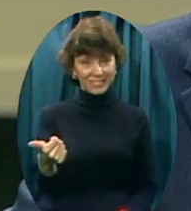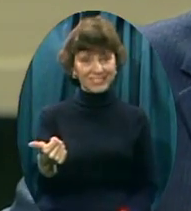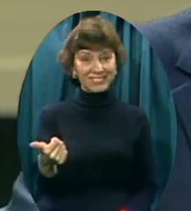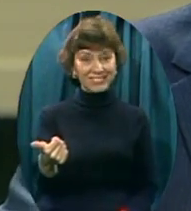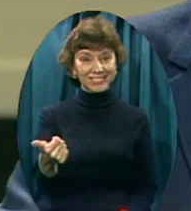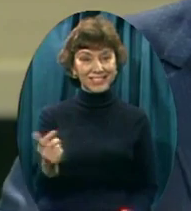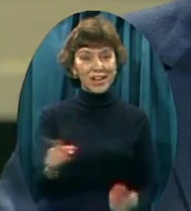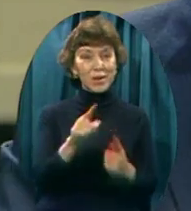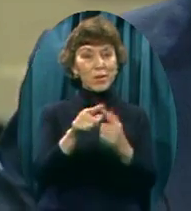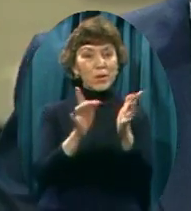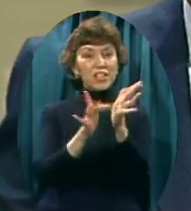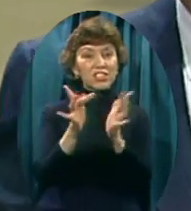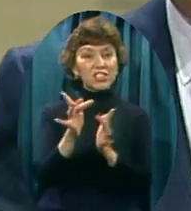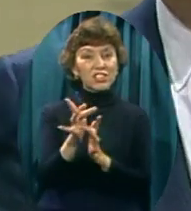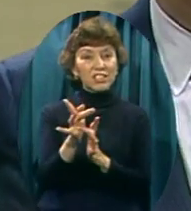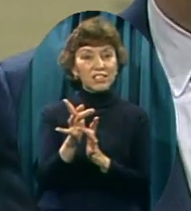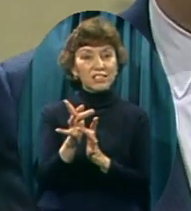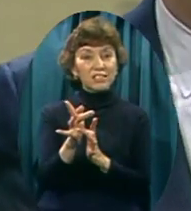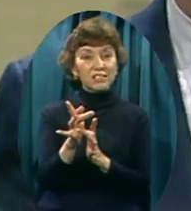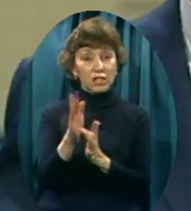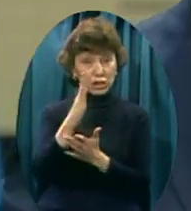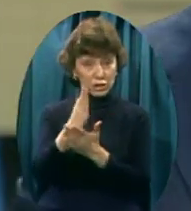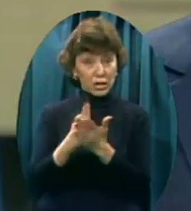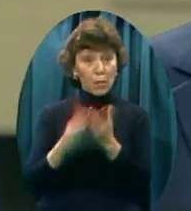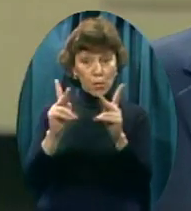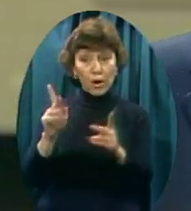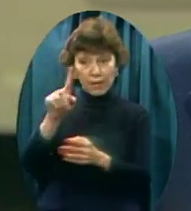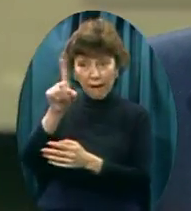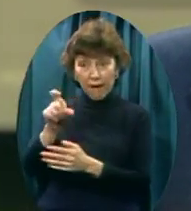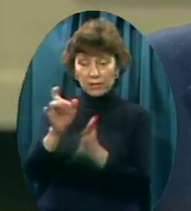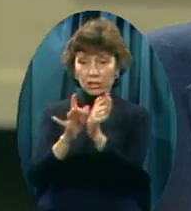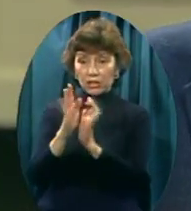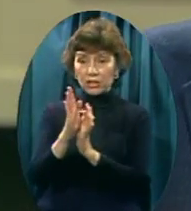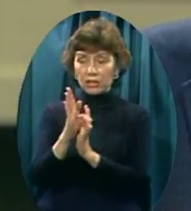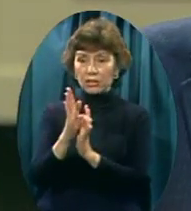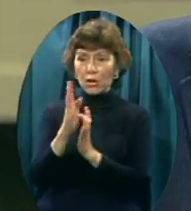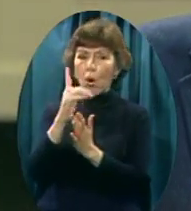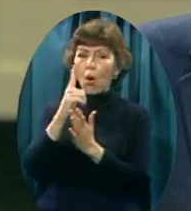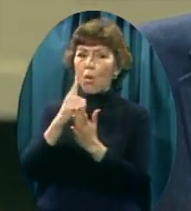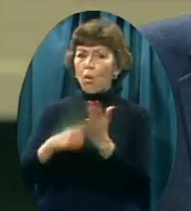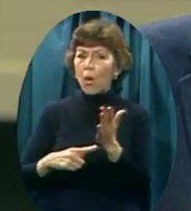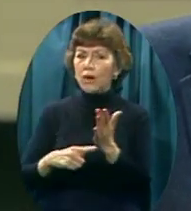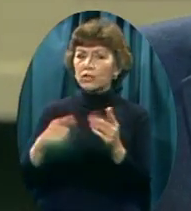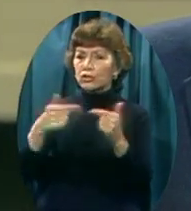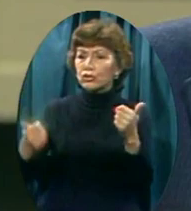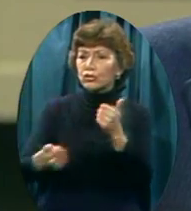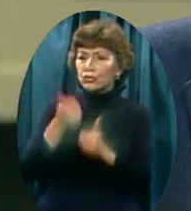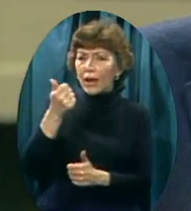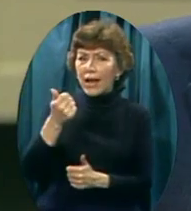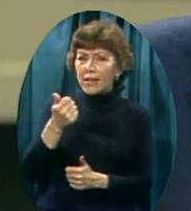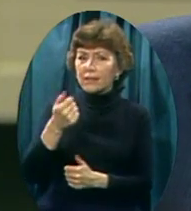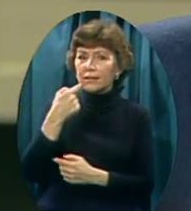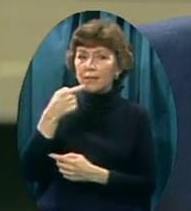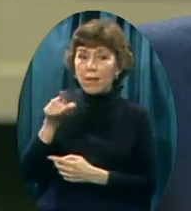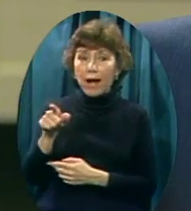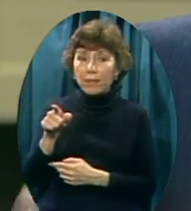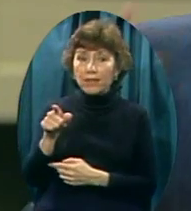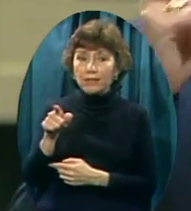when Jesus was asked Which is the greatest commandment He said the first Is to love God With all your heart Mind soul and strength